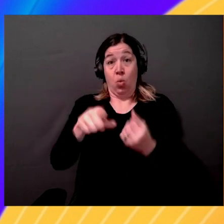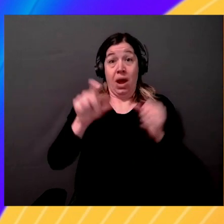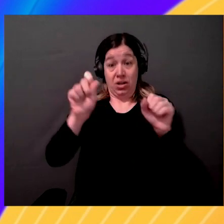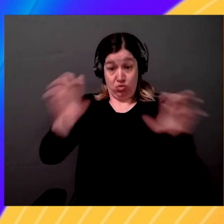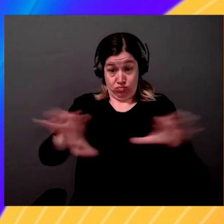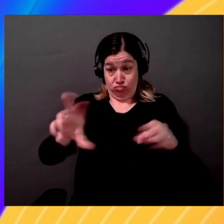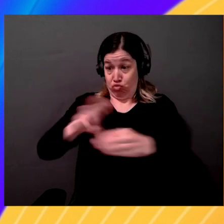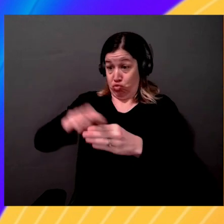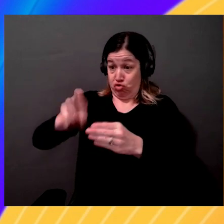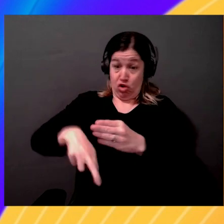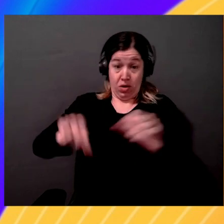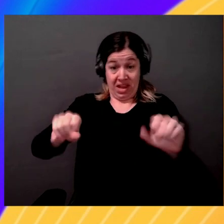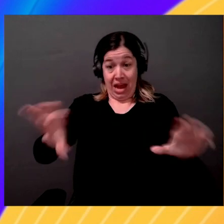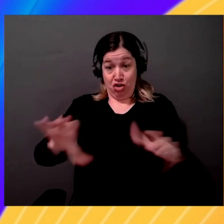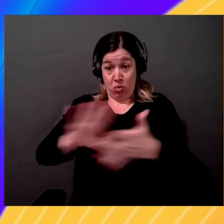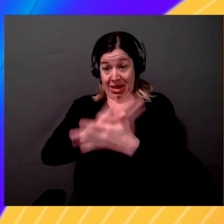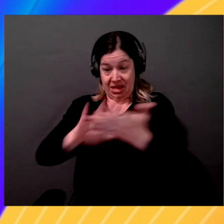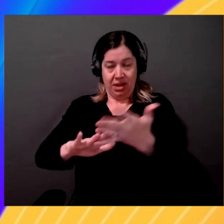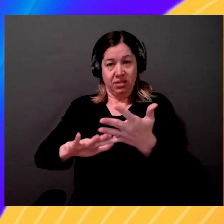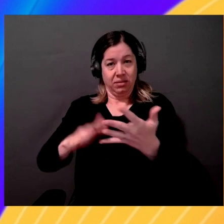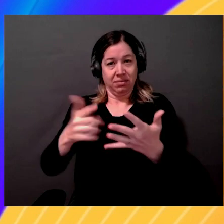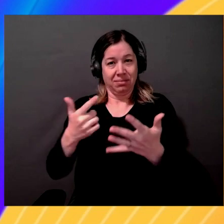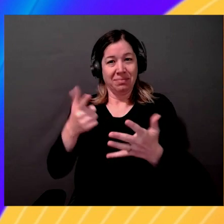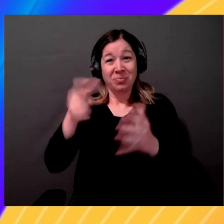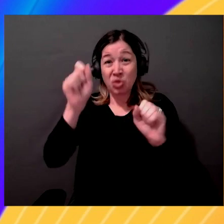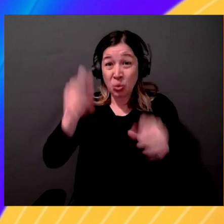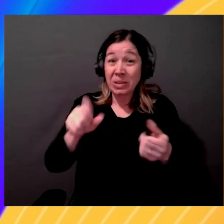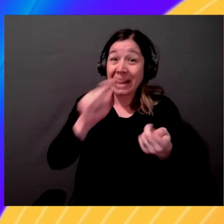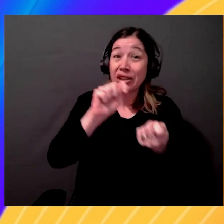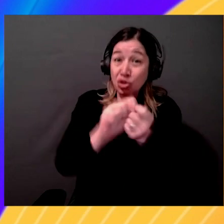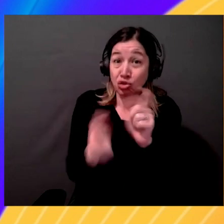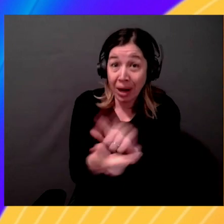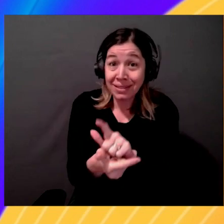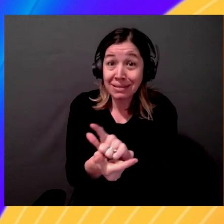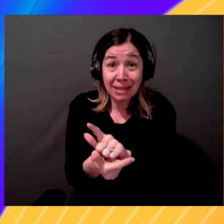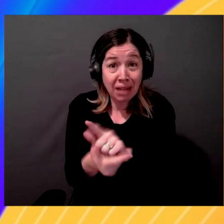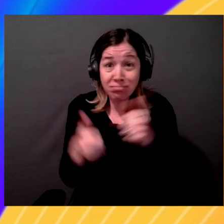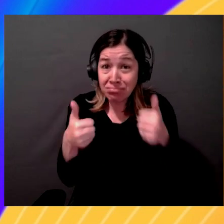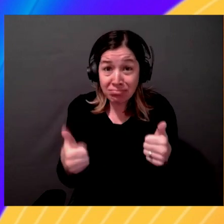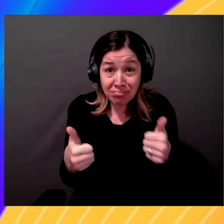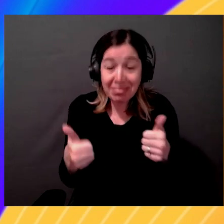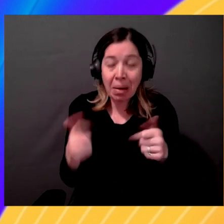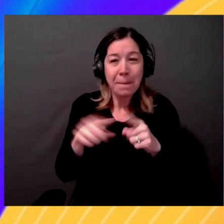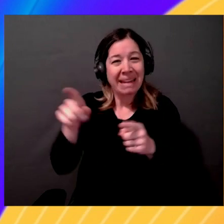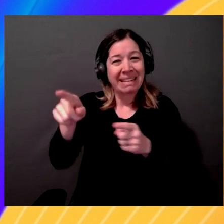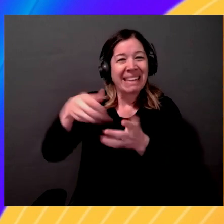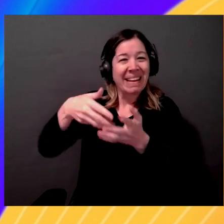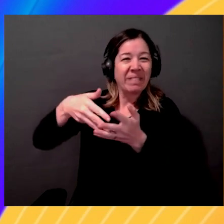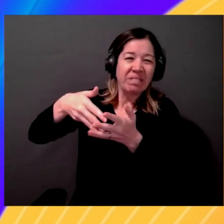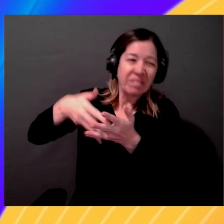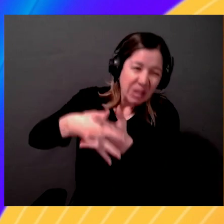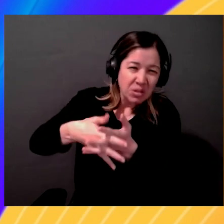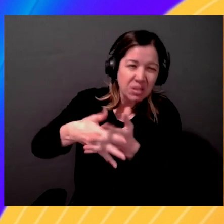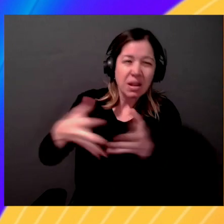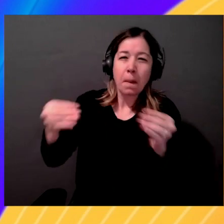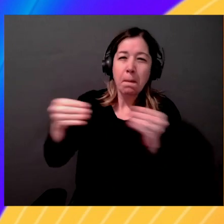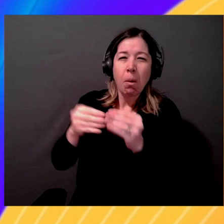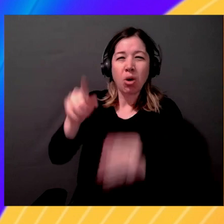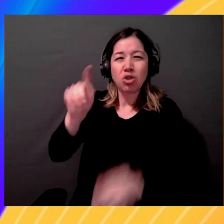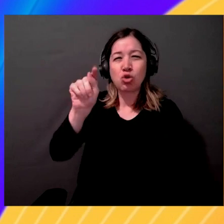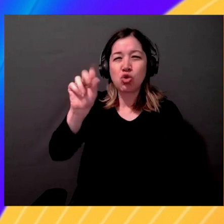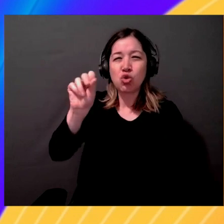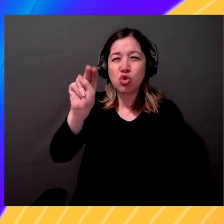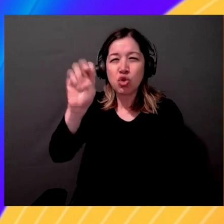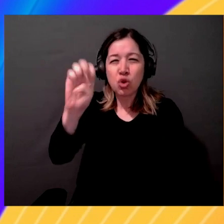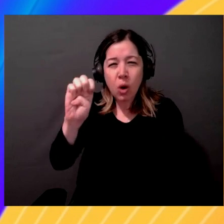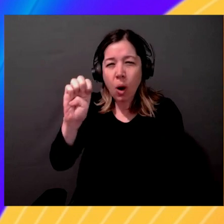yes, you can translate using other services. In this case, it's actually infusing a little bit more about the tone in which I want the original content